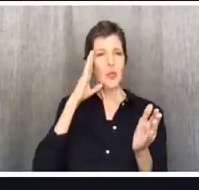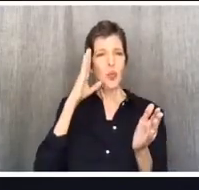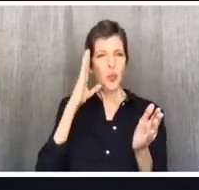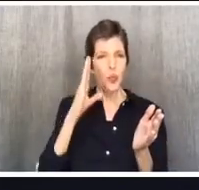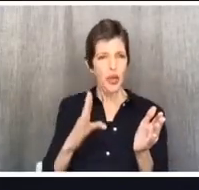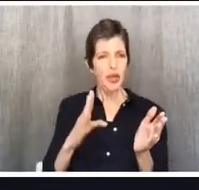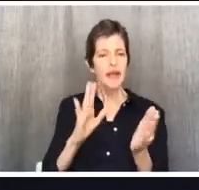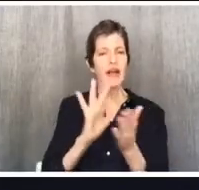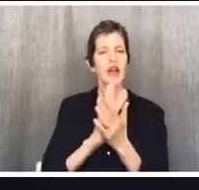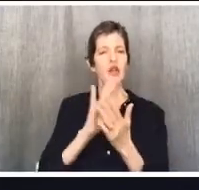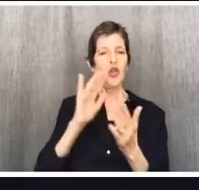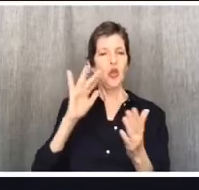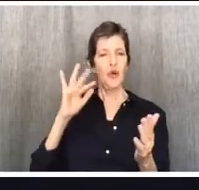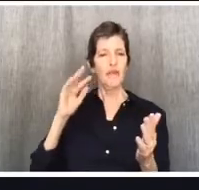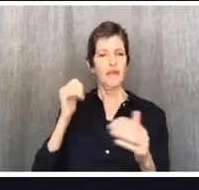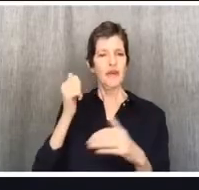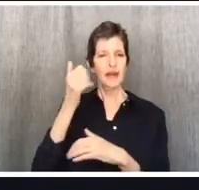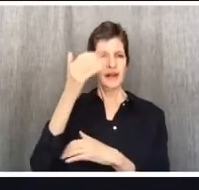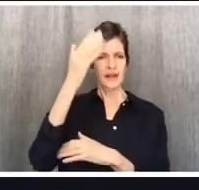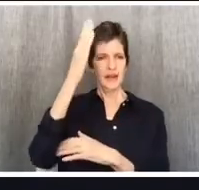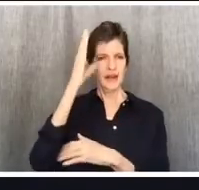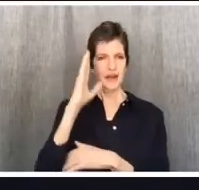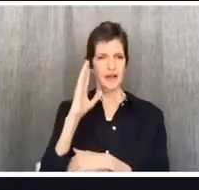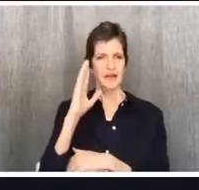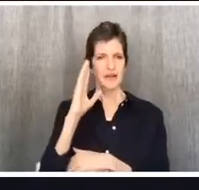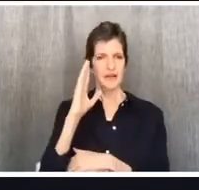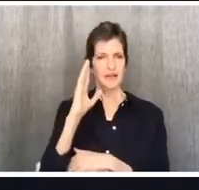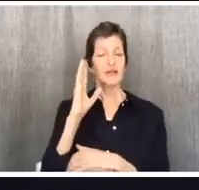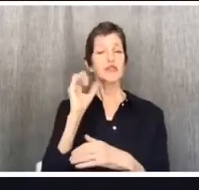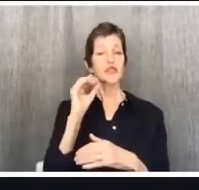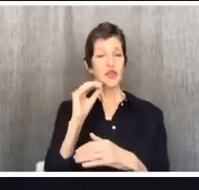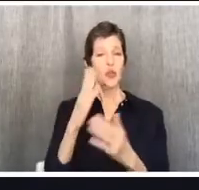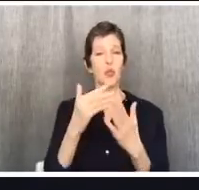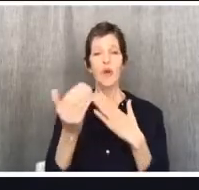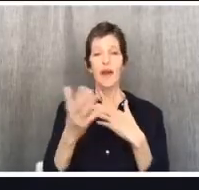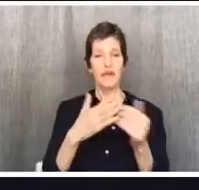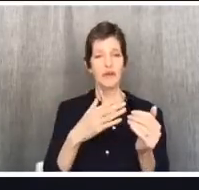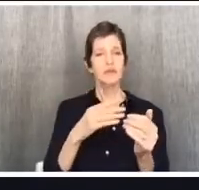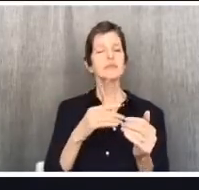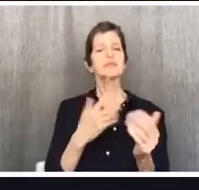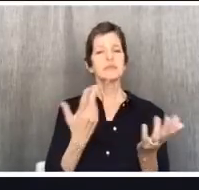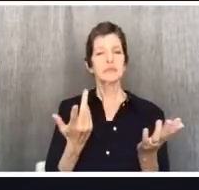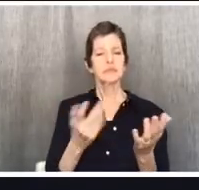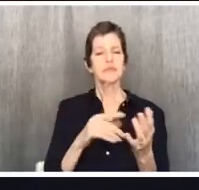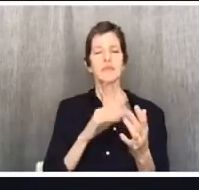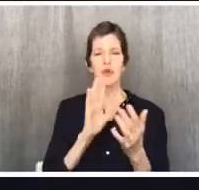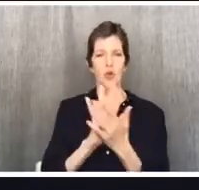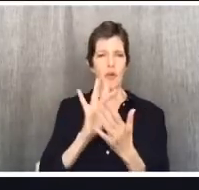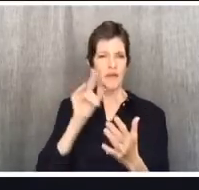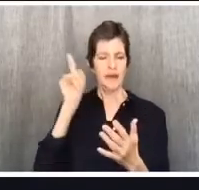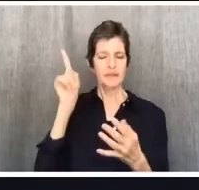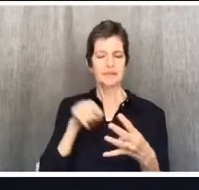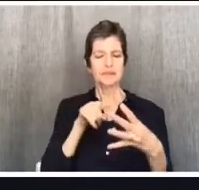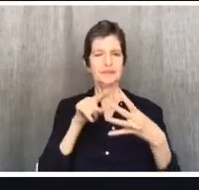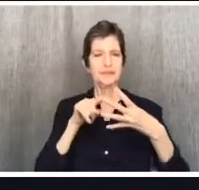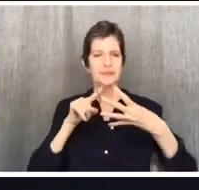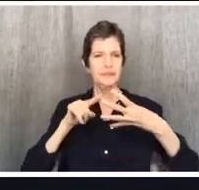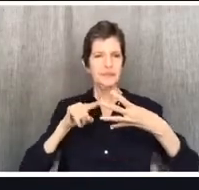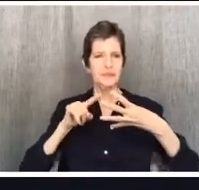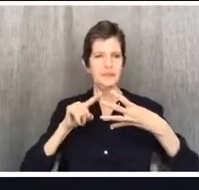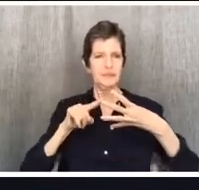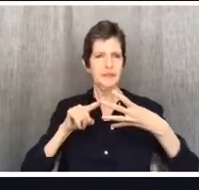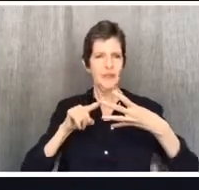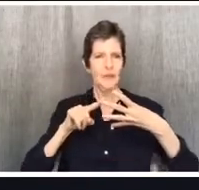glorify God? Paul says, whatever you do, bring glory to God. Second question, does this build